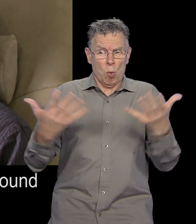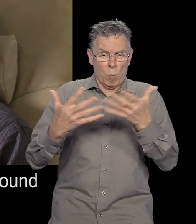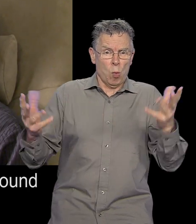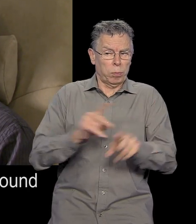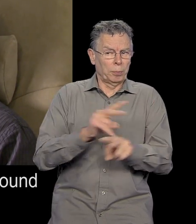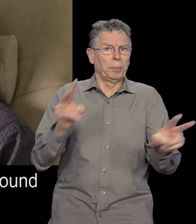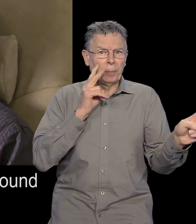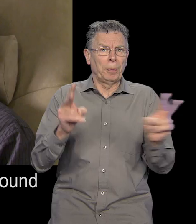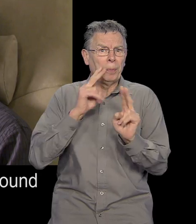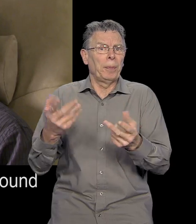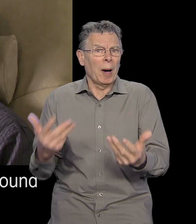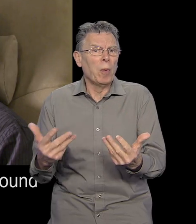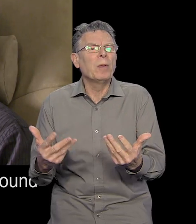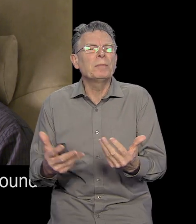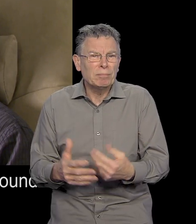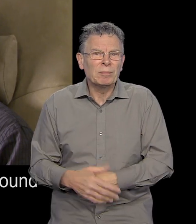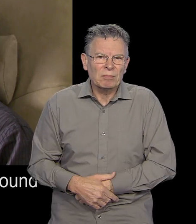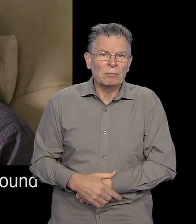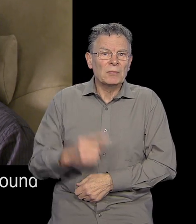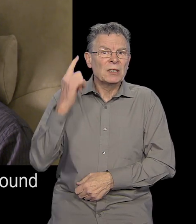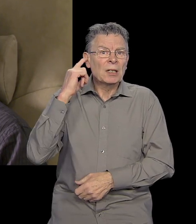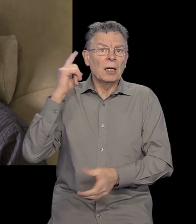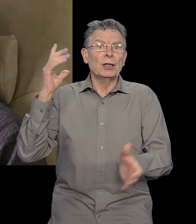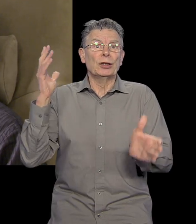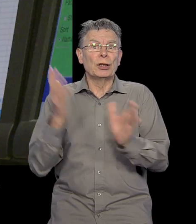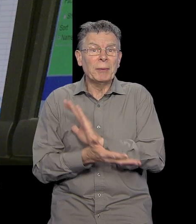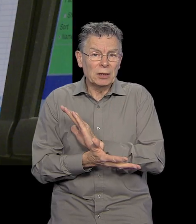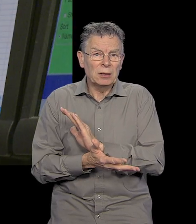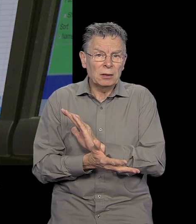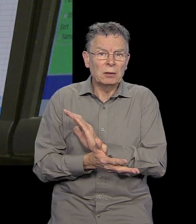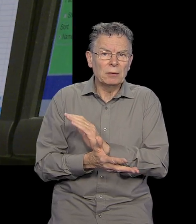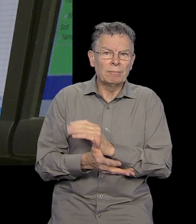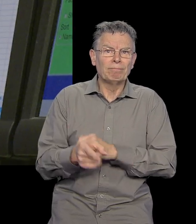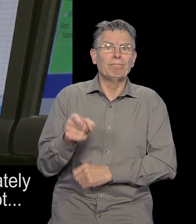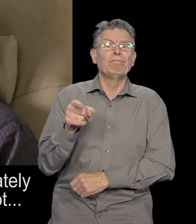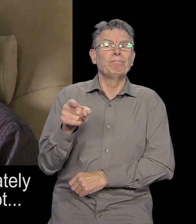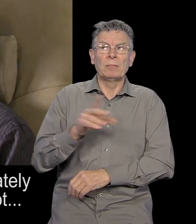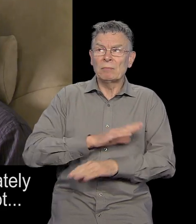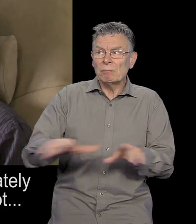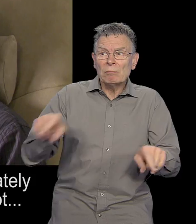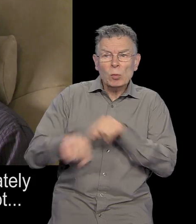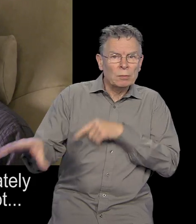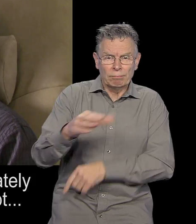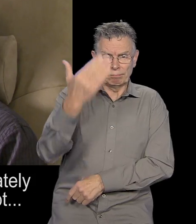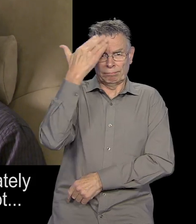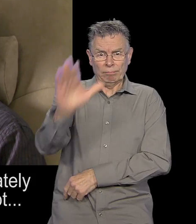exposure to loud sound and music is becoming more and more prevalent. Hearing damage